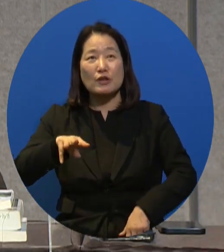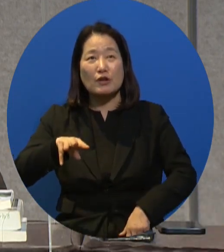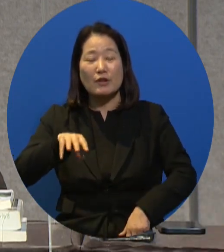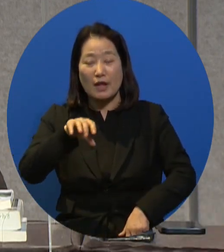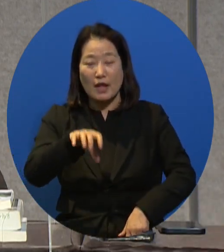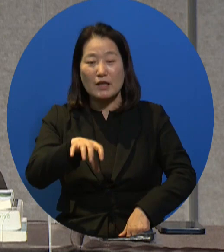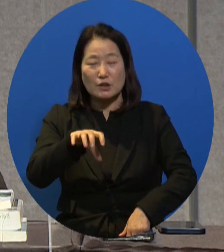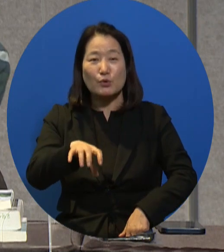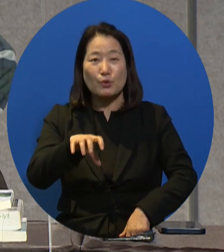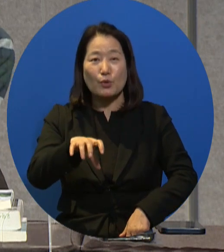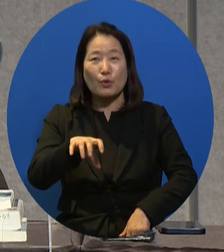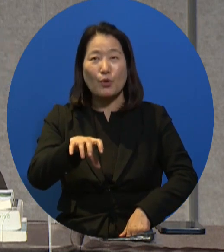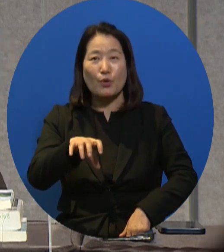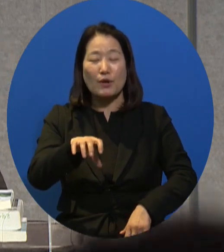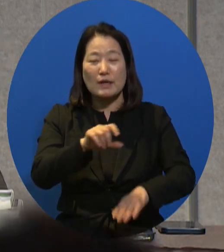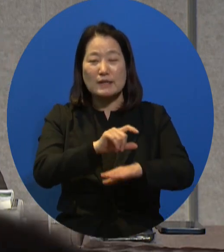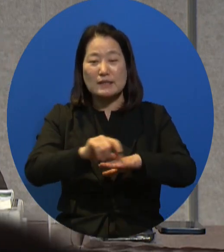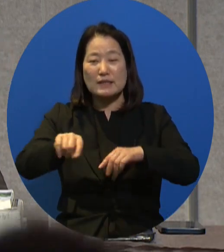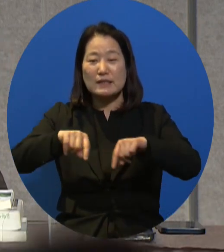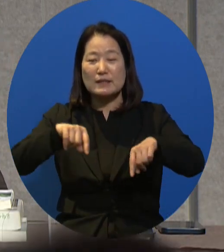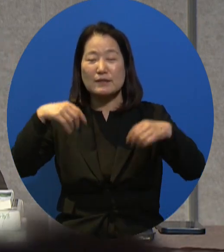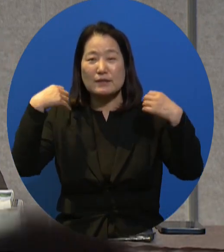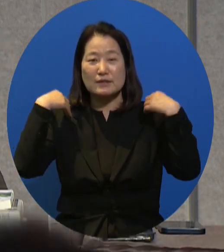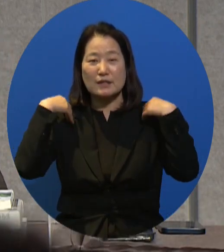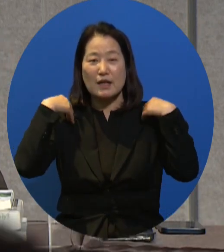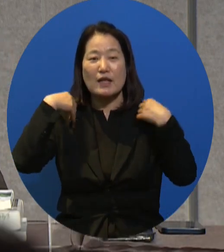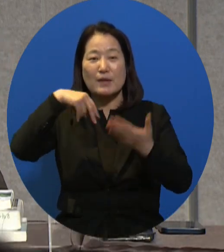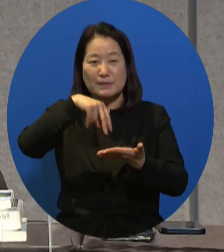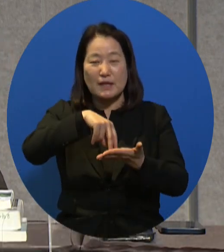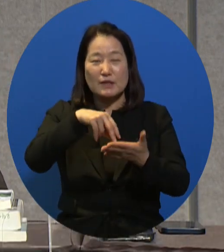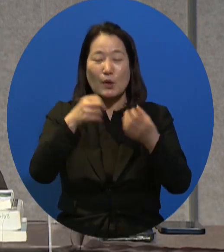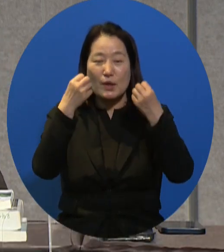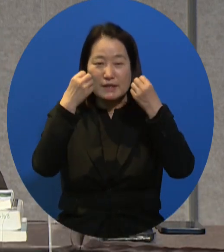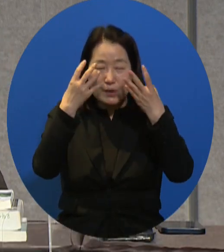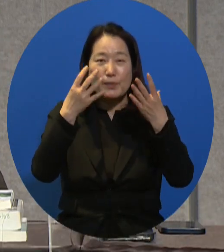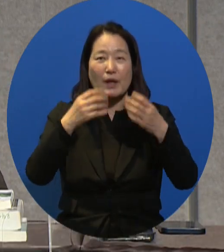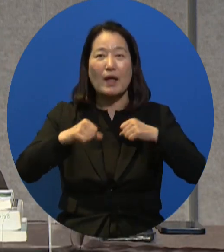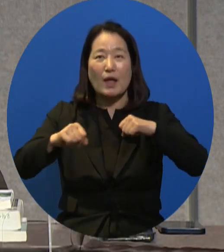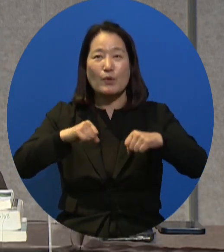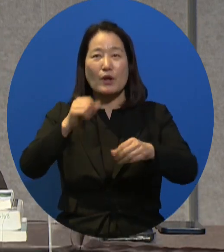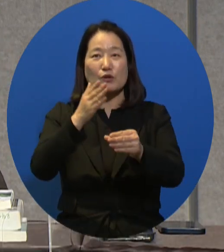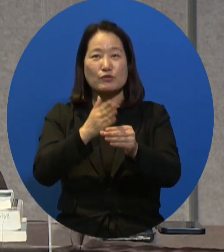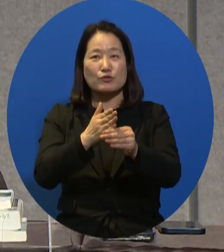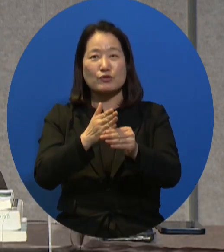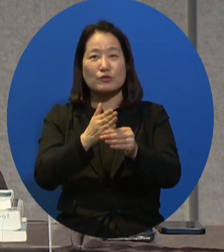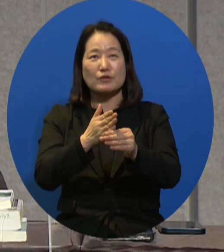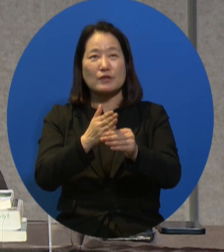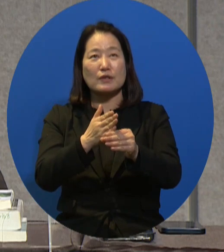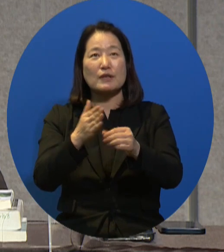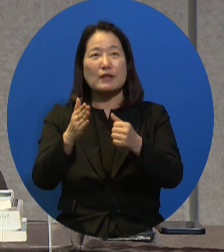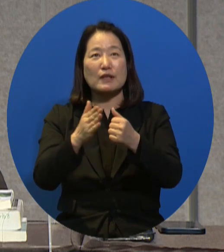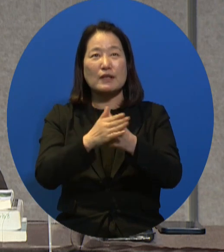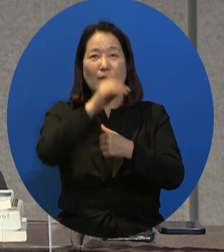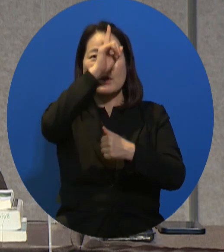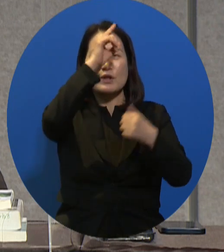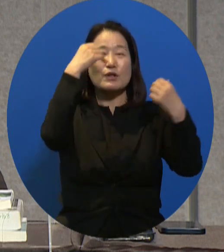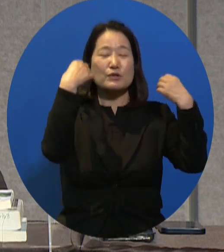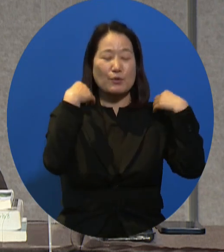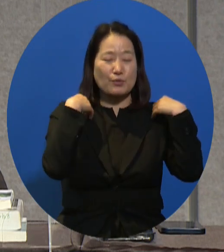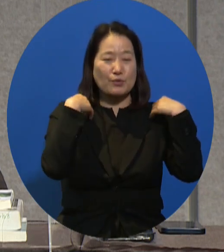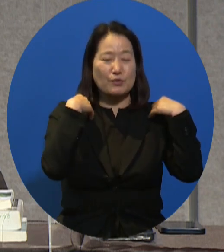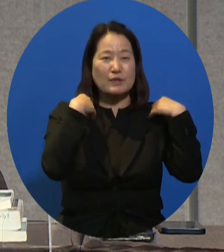We were able to see that some of the good movements came out in the very smallest of local governments. So likewise, we can protest